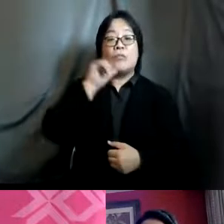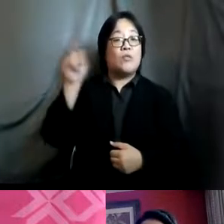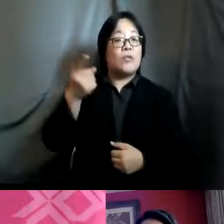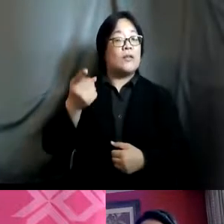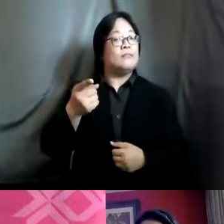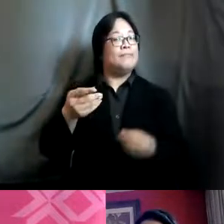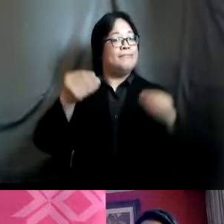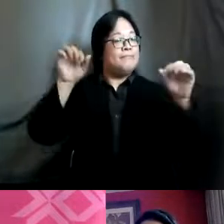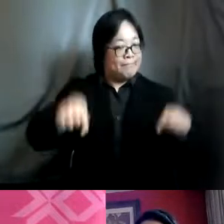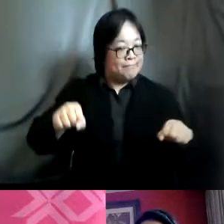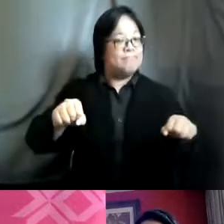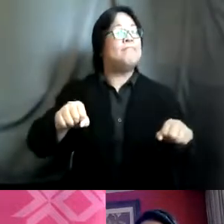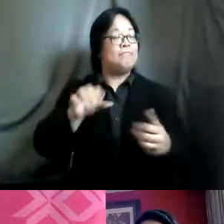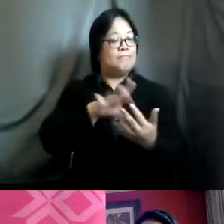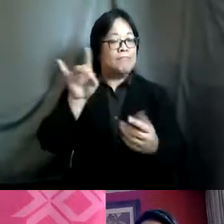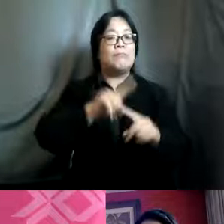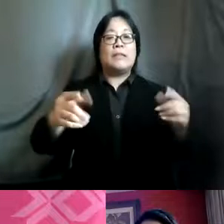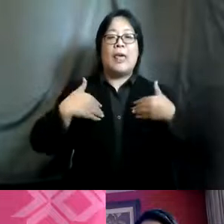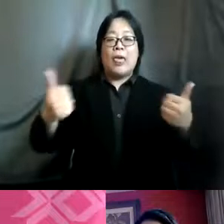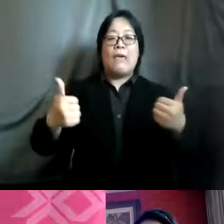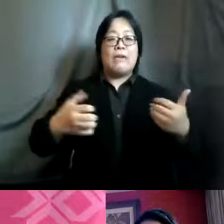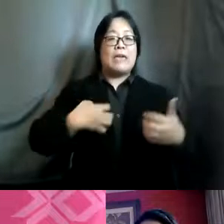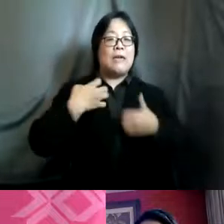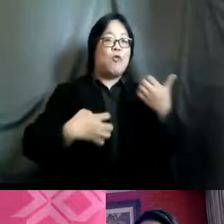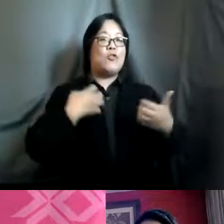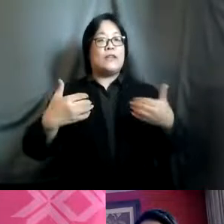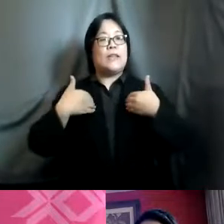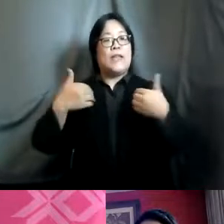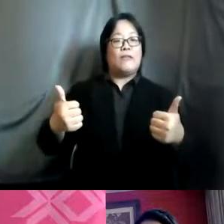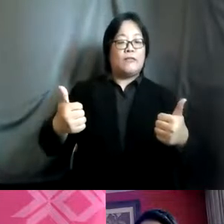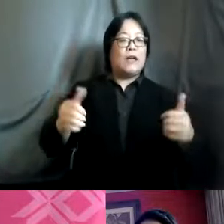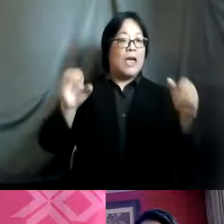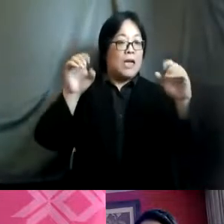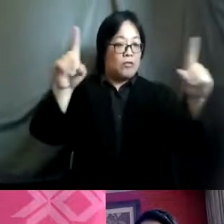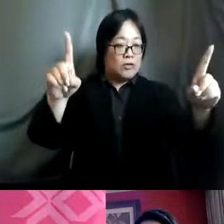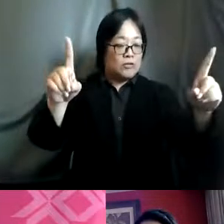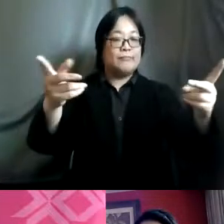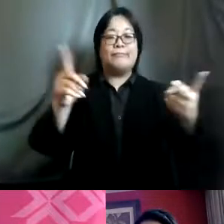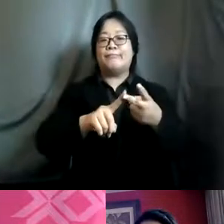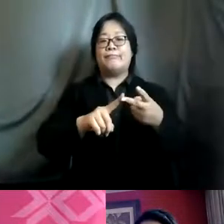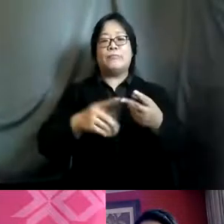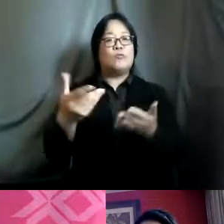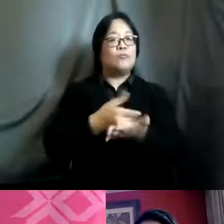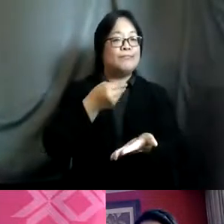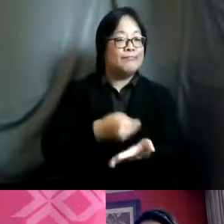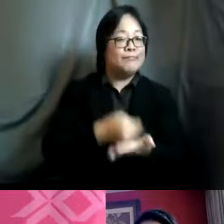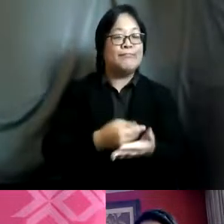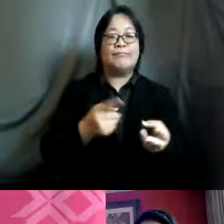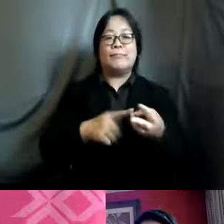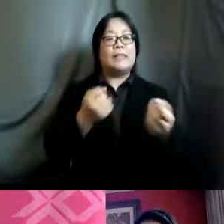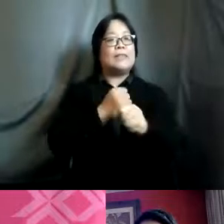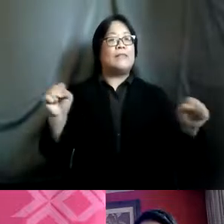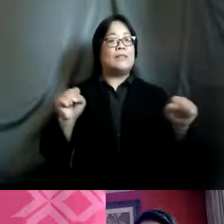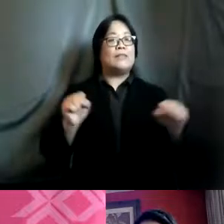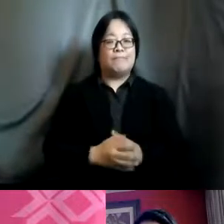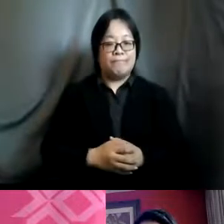but also in her health and emotional well-being education income and safety she is